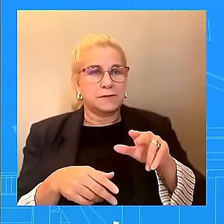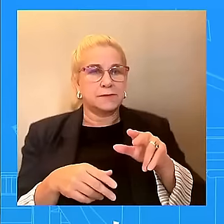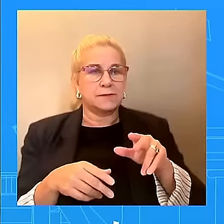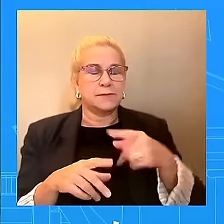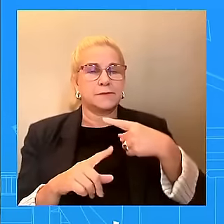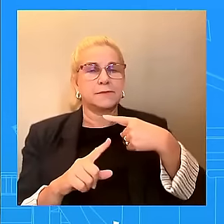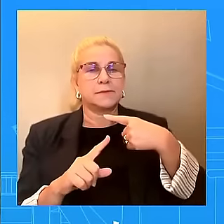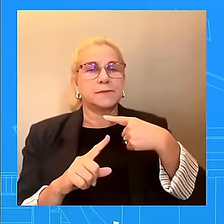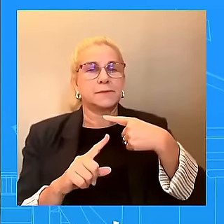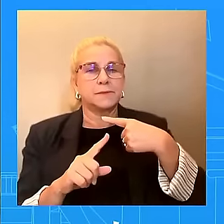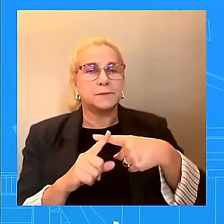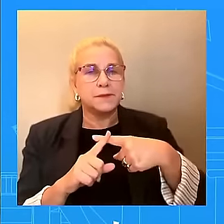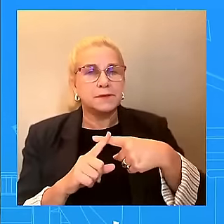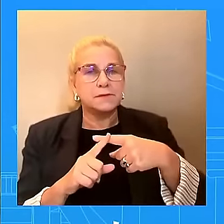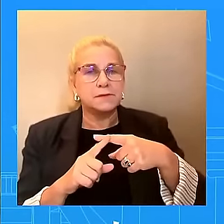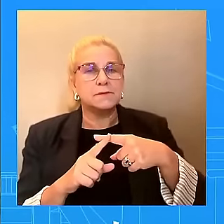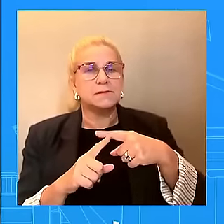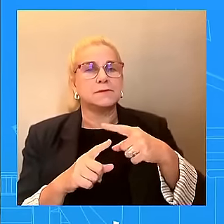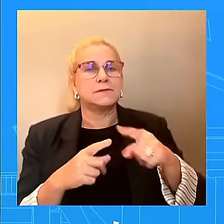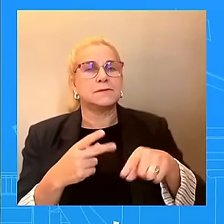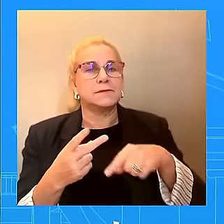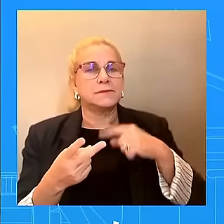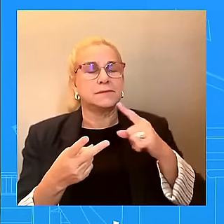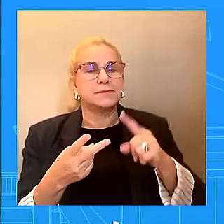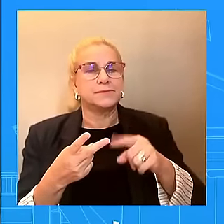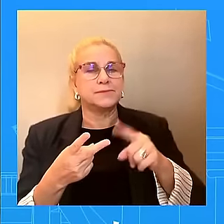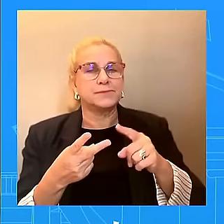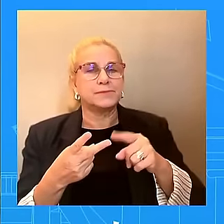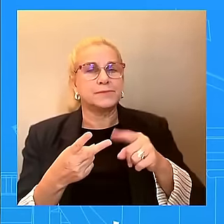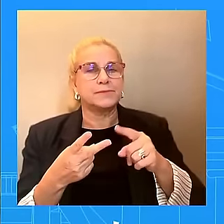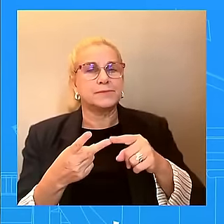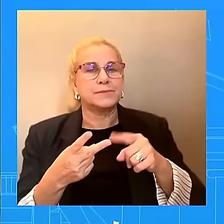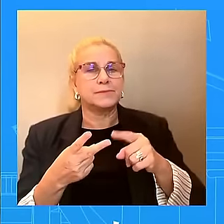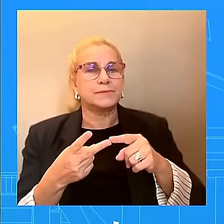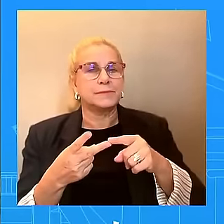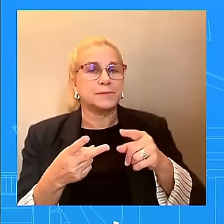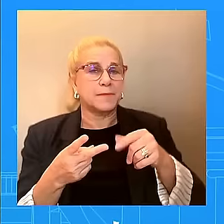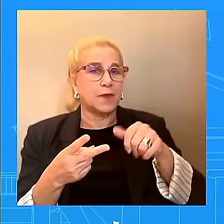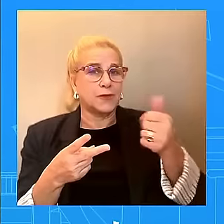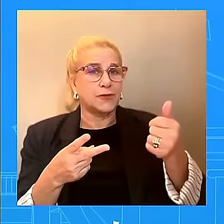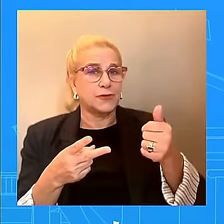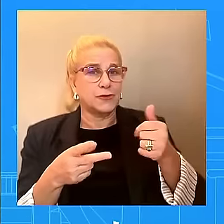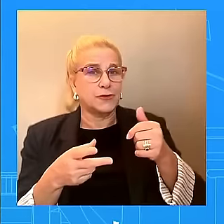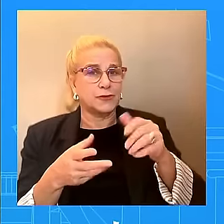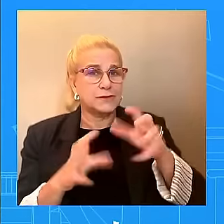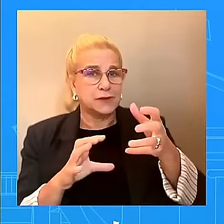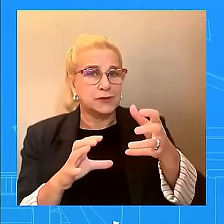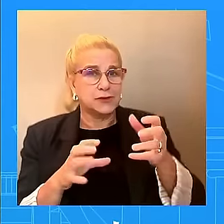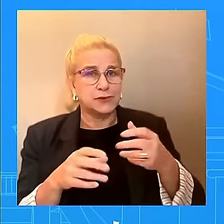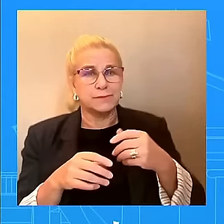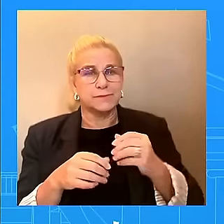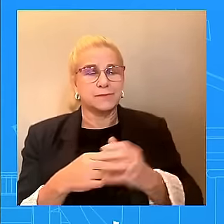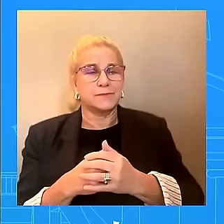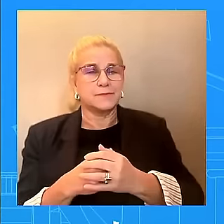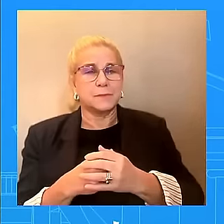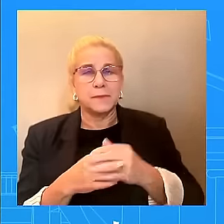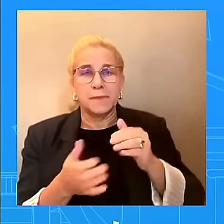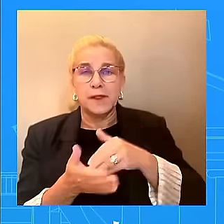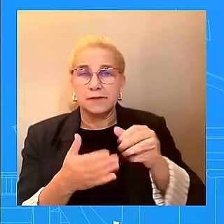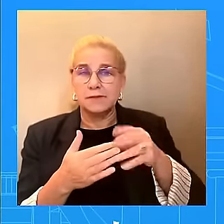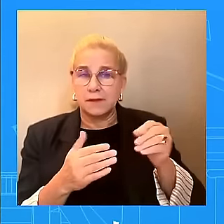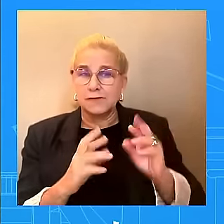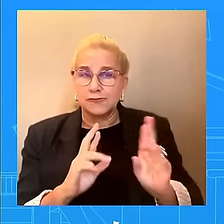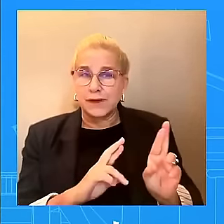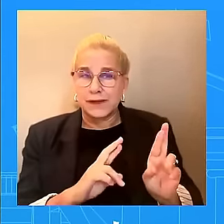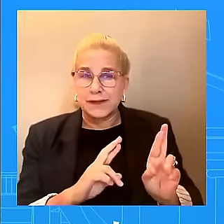Now, there's going to be a shortfall, right? Because we don't know how bad Hurricane Milton is going to be. And so we're going to